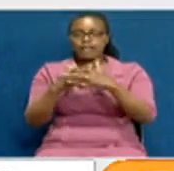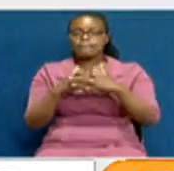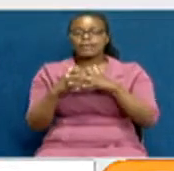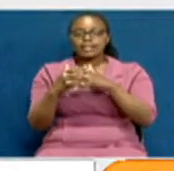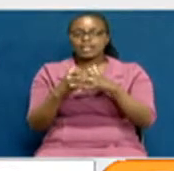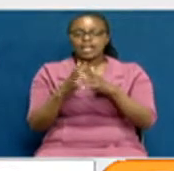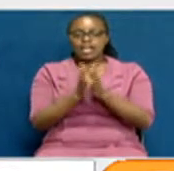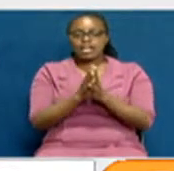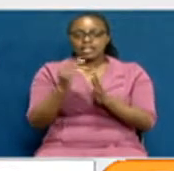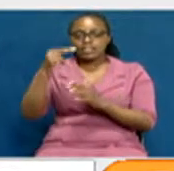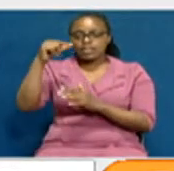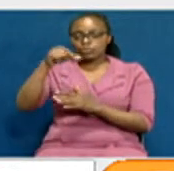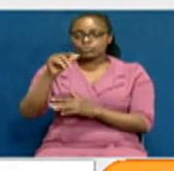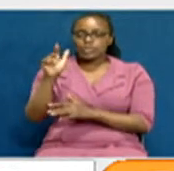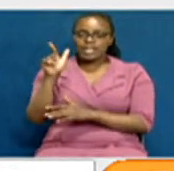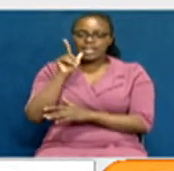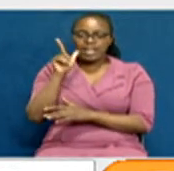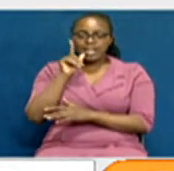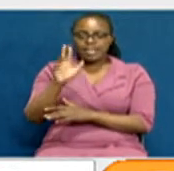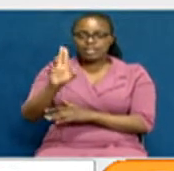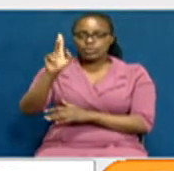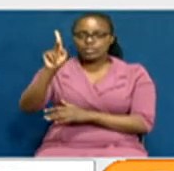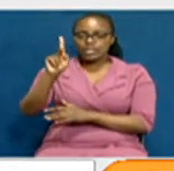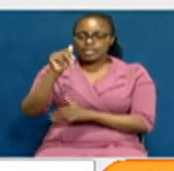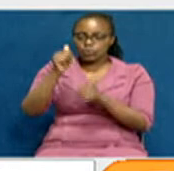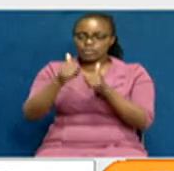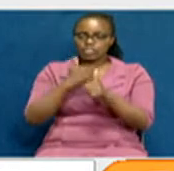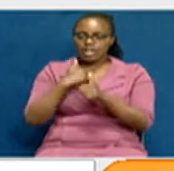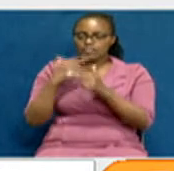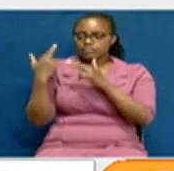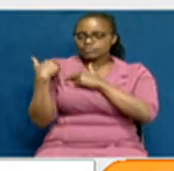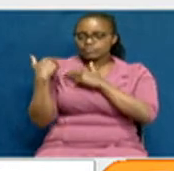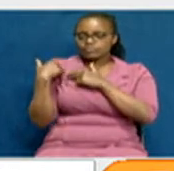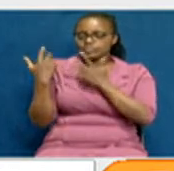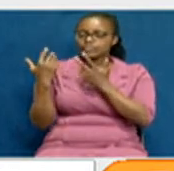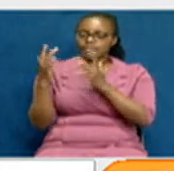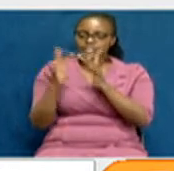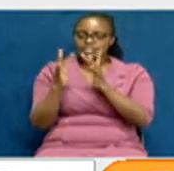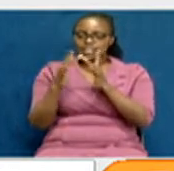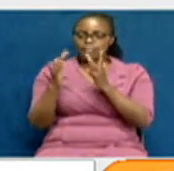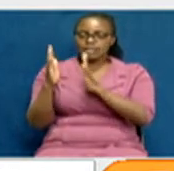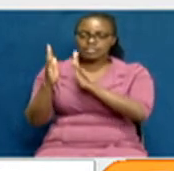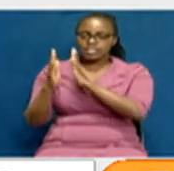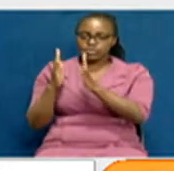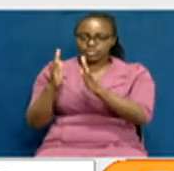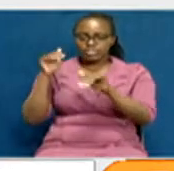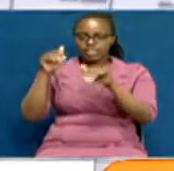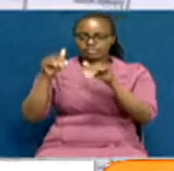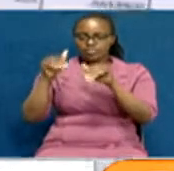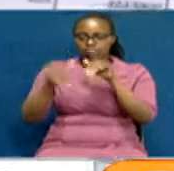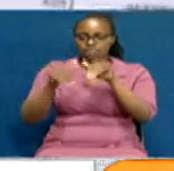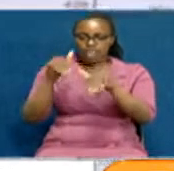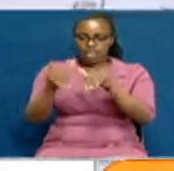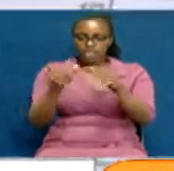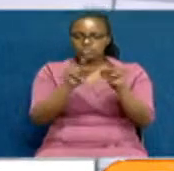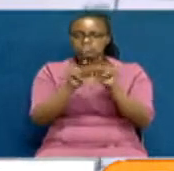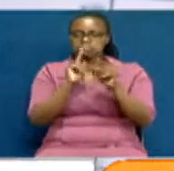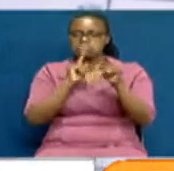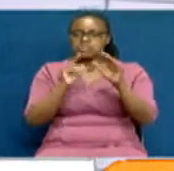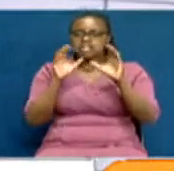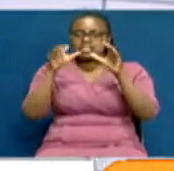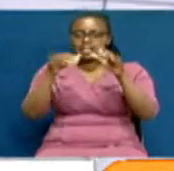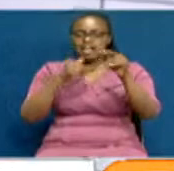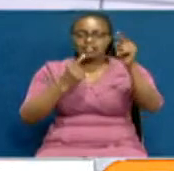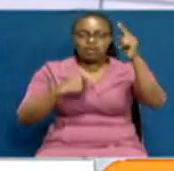and headquartered in London, UK, and one that deals in cybersecurity technology for elections, saying that the company